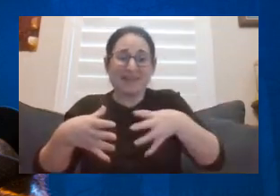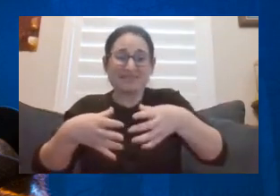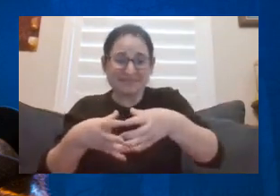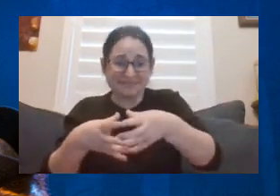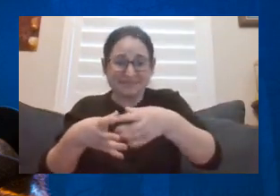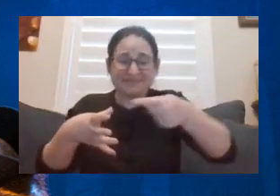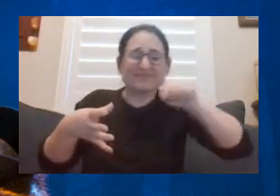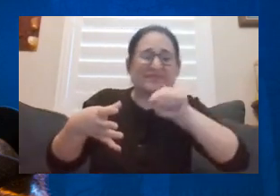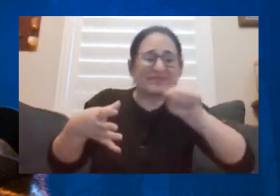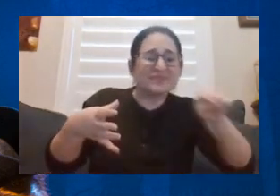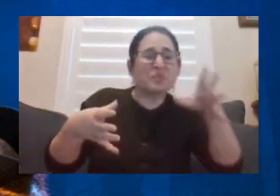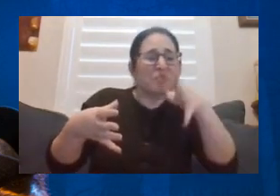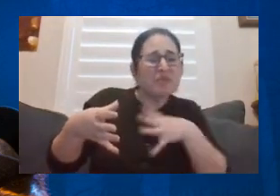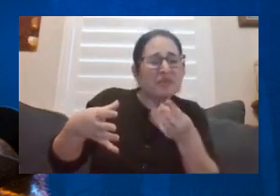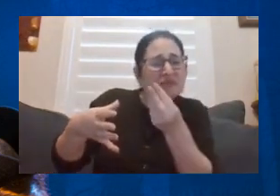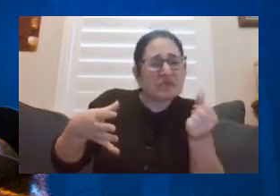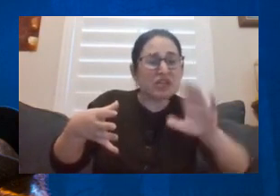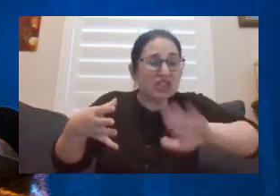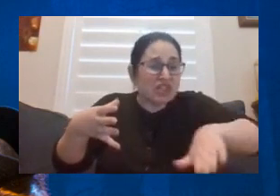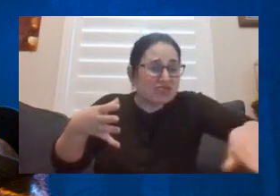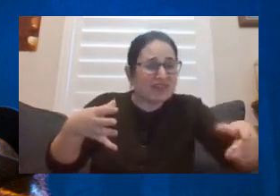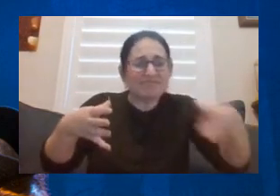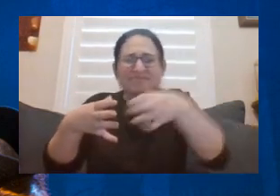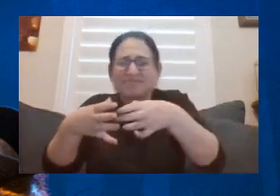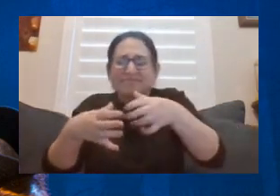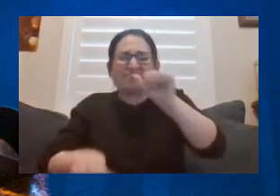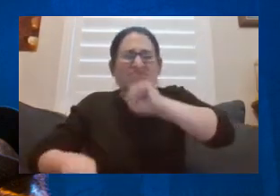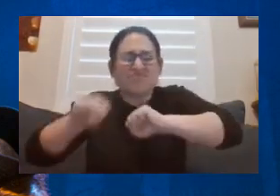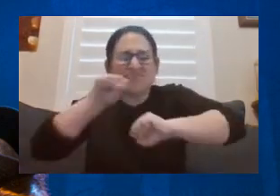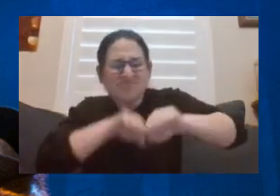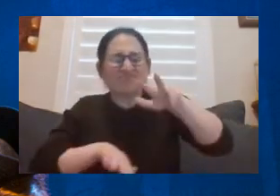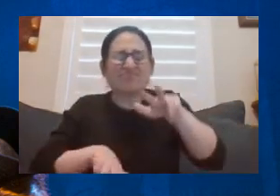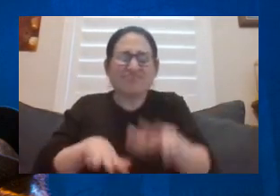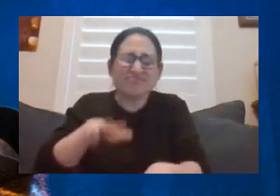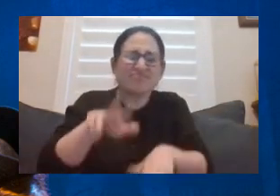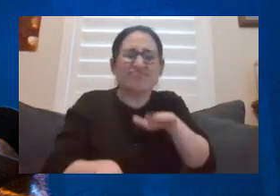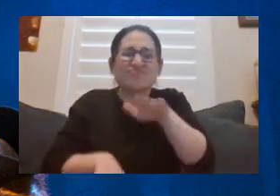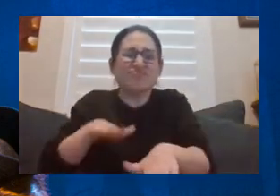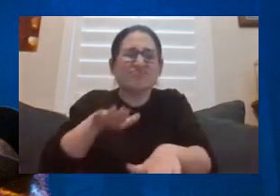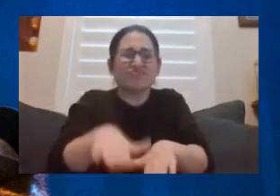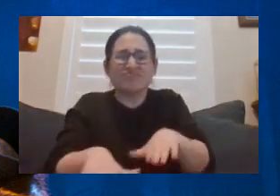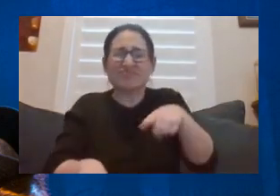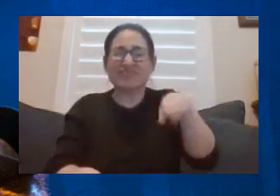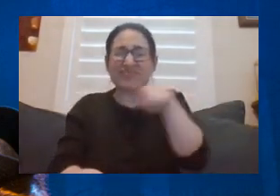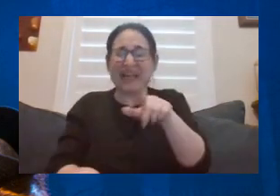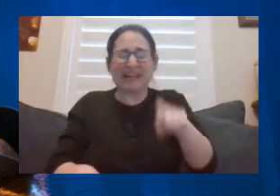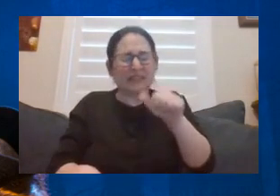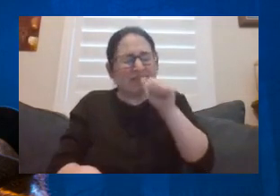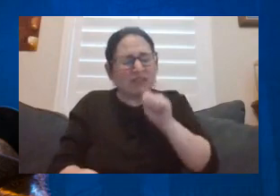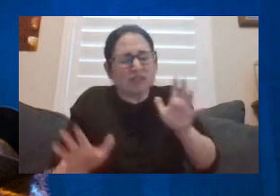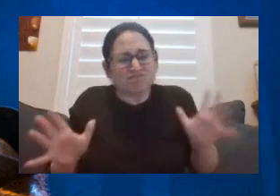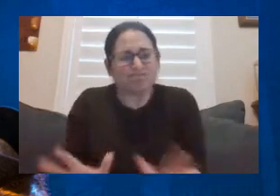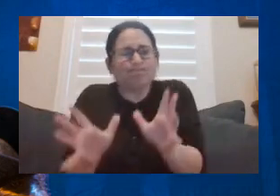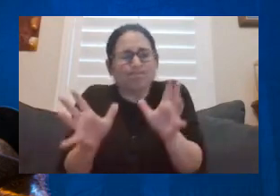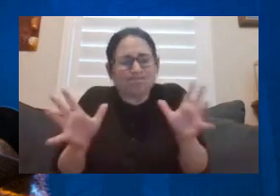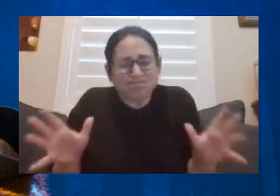of men and even a few women and children trudging through thick, unforgiving mud. You can imagine the extra exertion that every